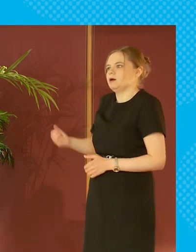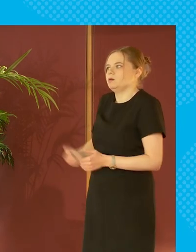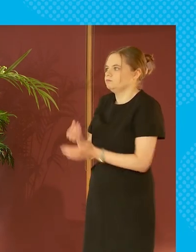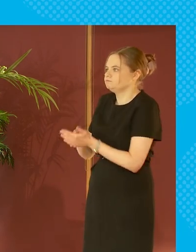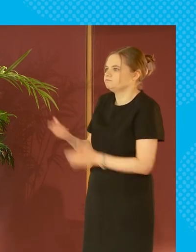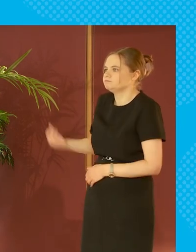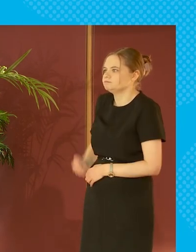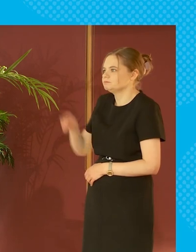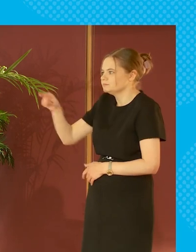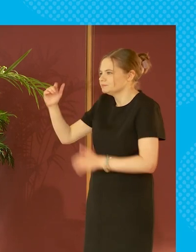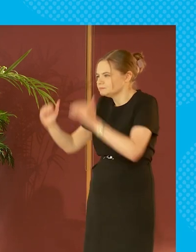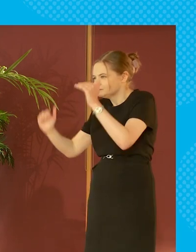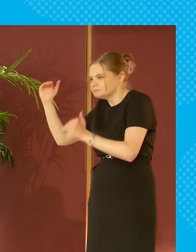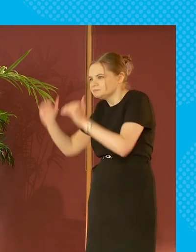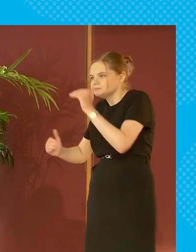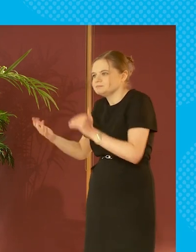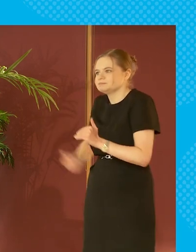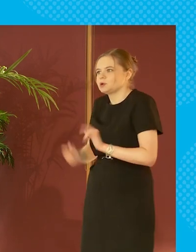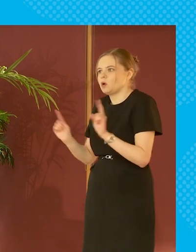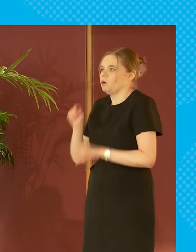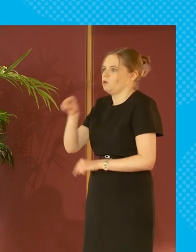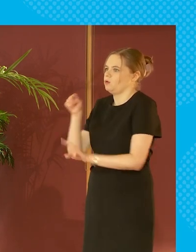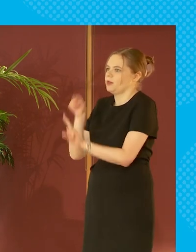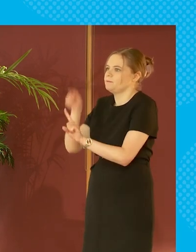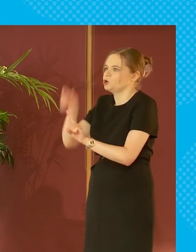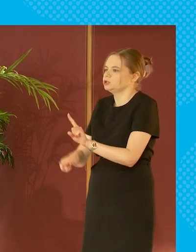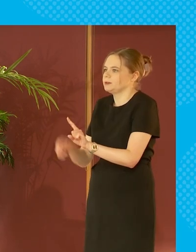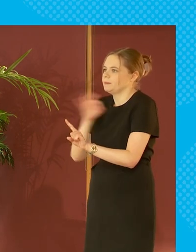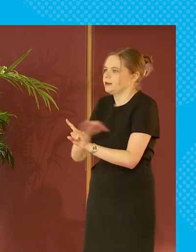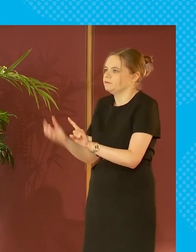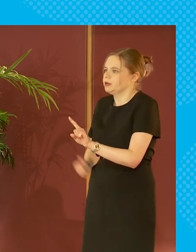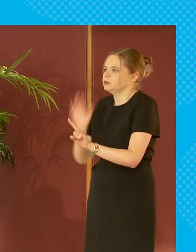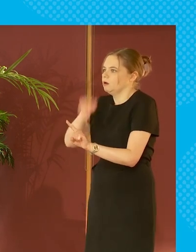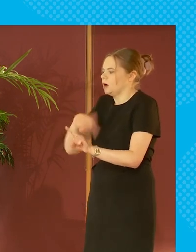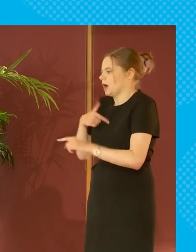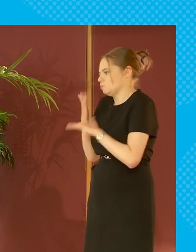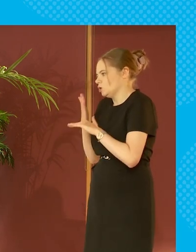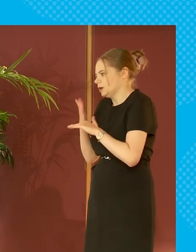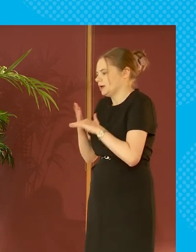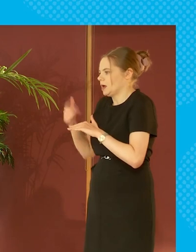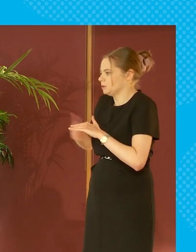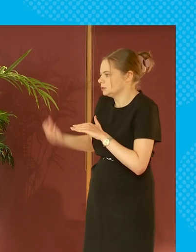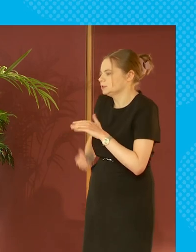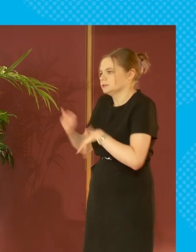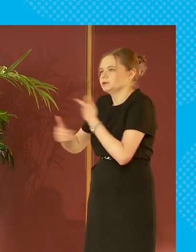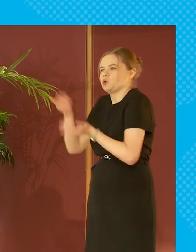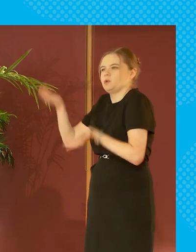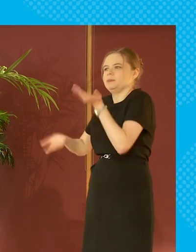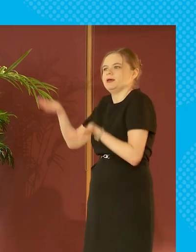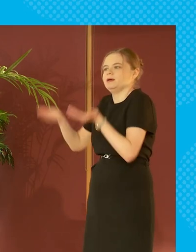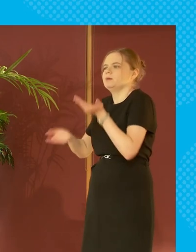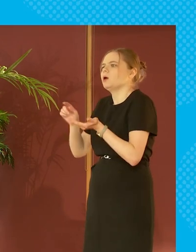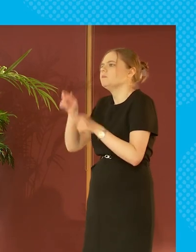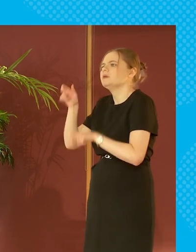who's earning what oh look at them they're on benefits and i'm working and i'm getting an x and i'm getting y but people